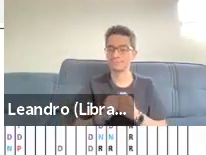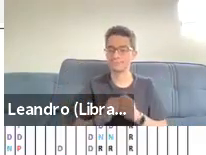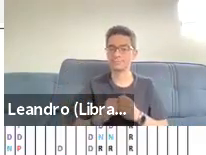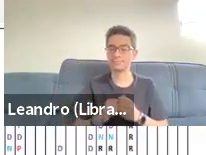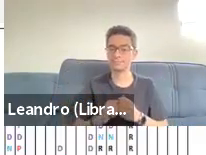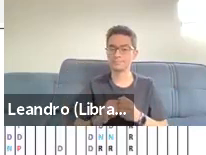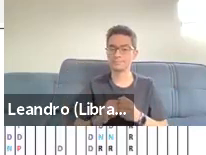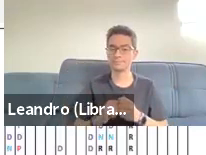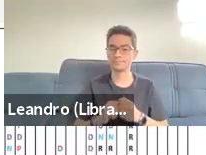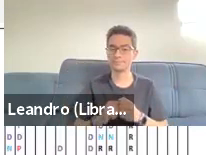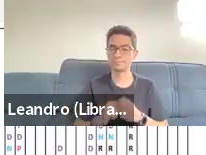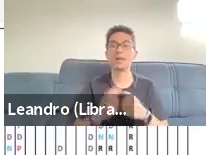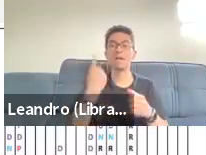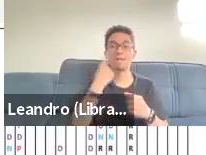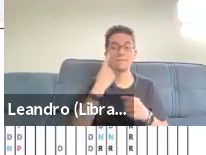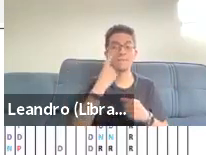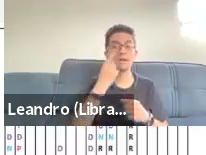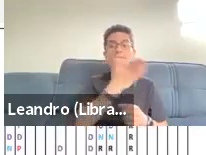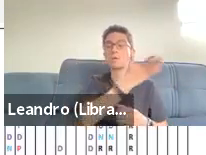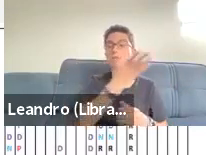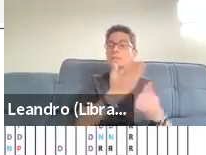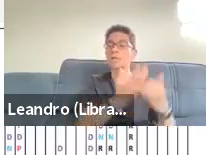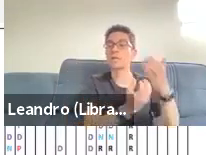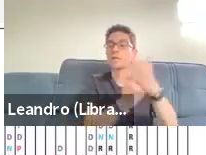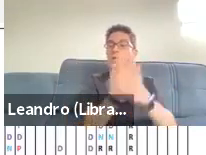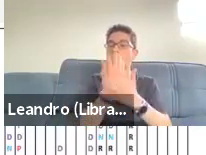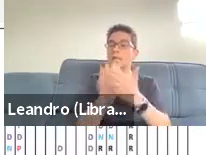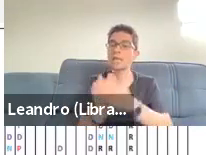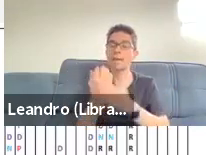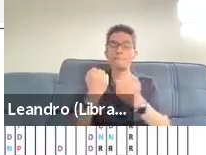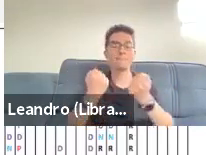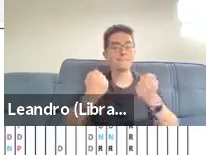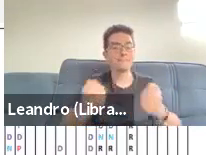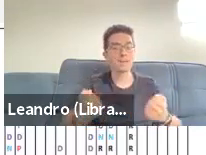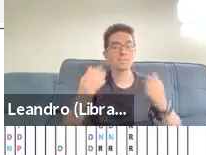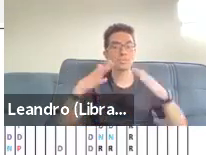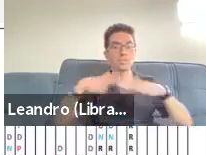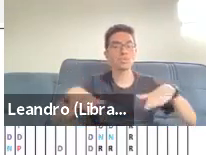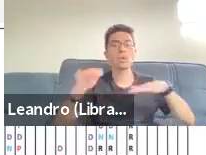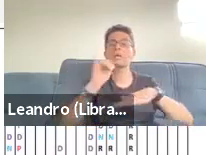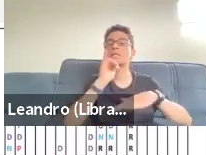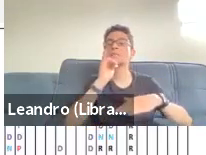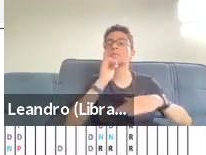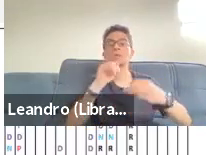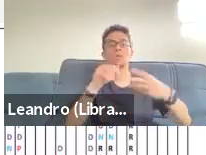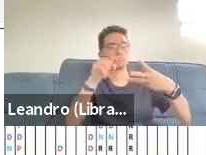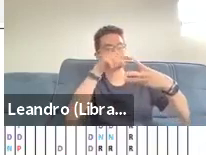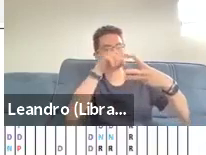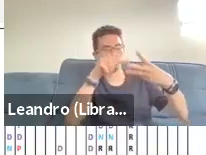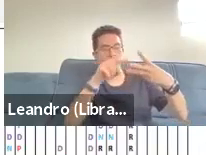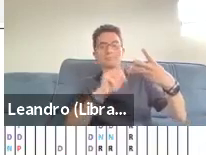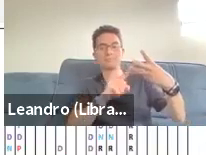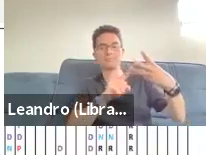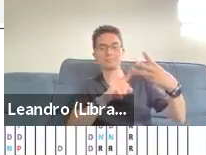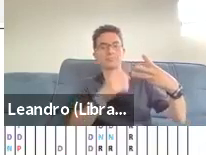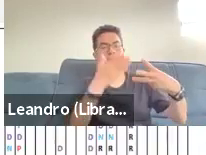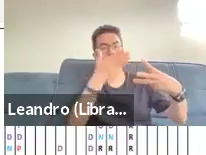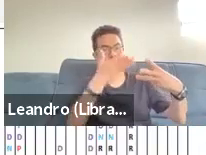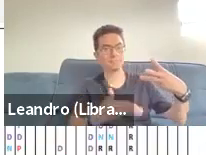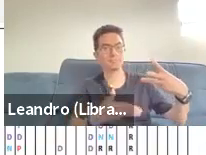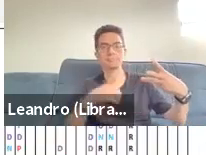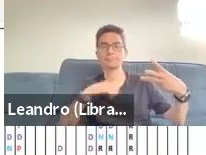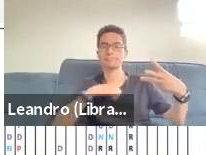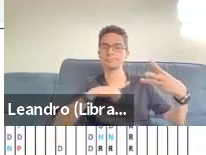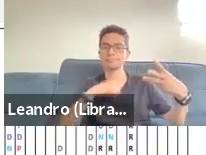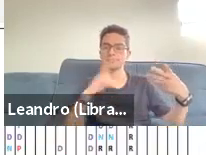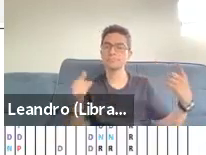So here's just three examples of density maps that are in the article and you'll see the very bottom row.